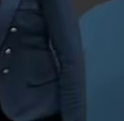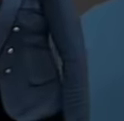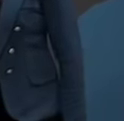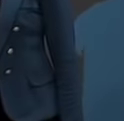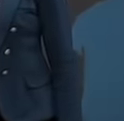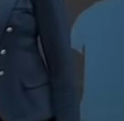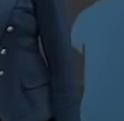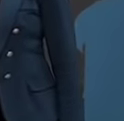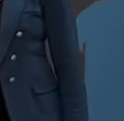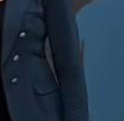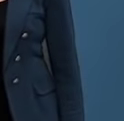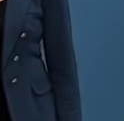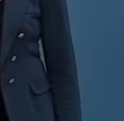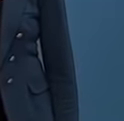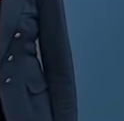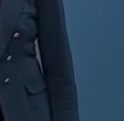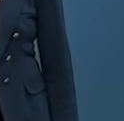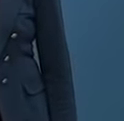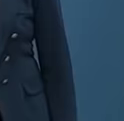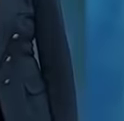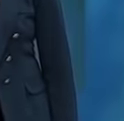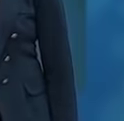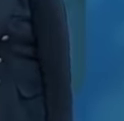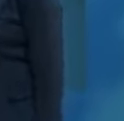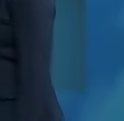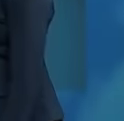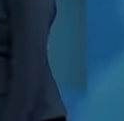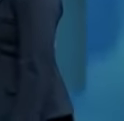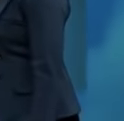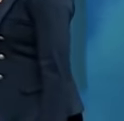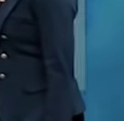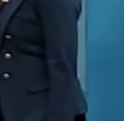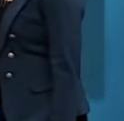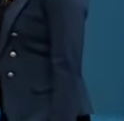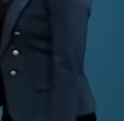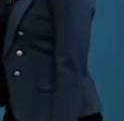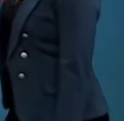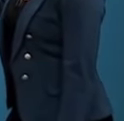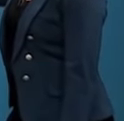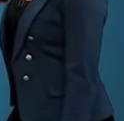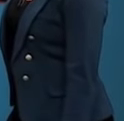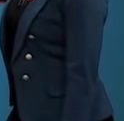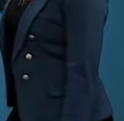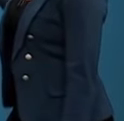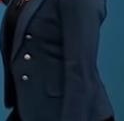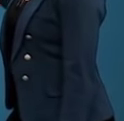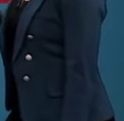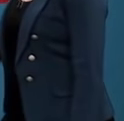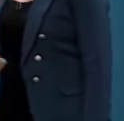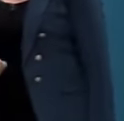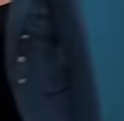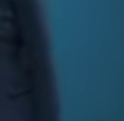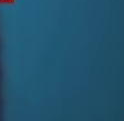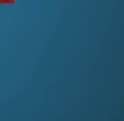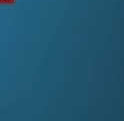for Pretoria with the rest of those highs at 32 with a very slight chance of thunderstorms on Thursday. That chance increases on Friday with